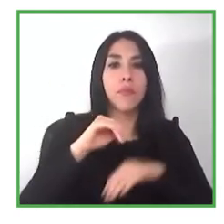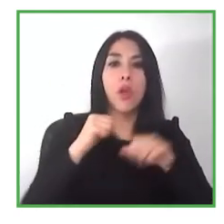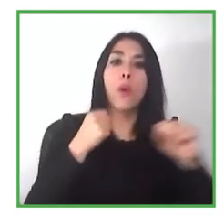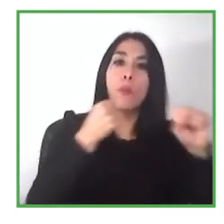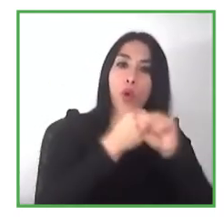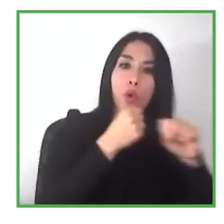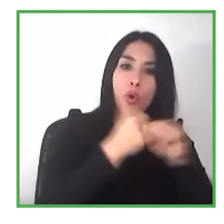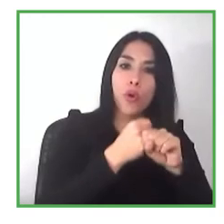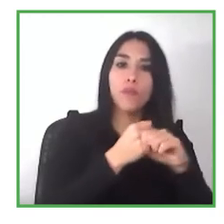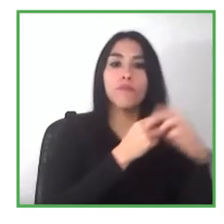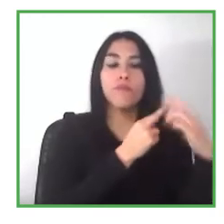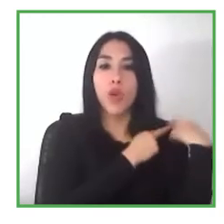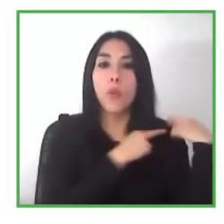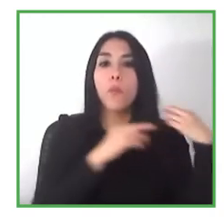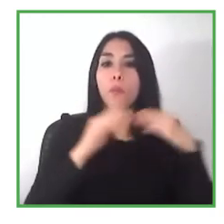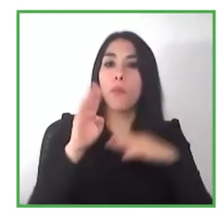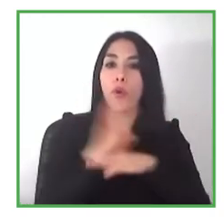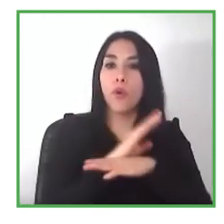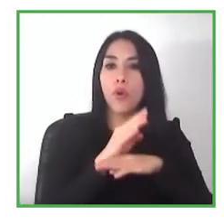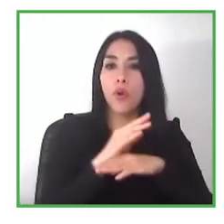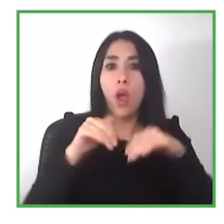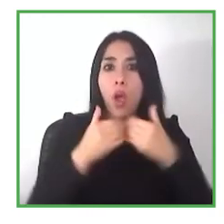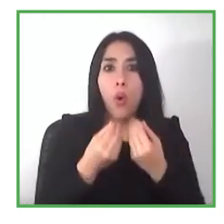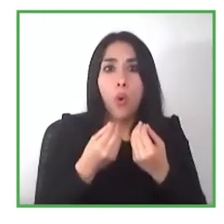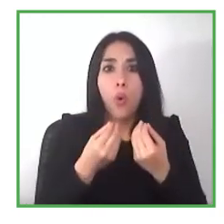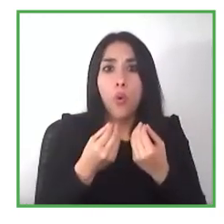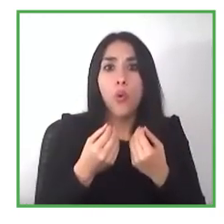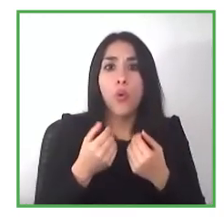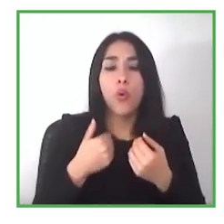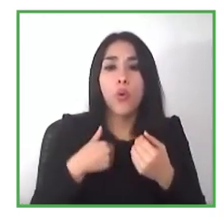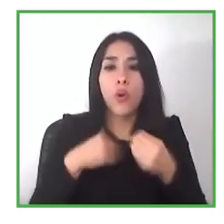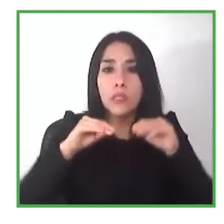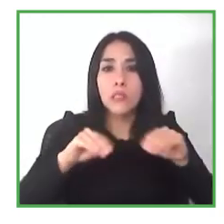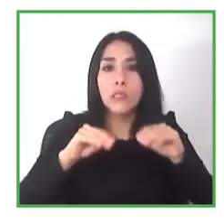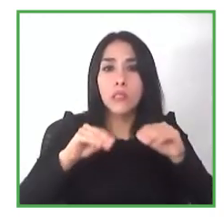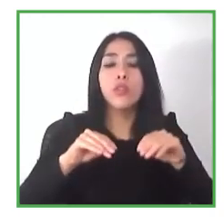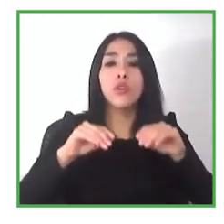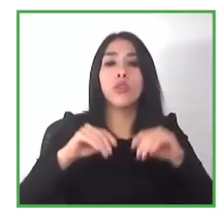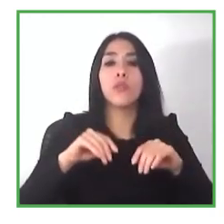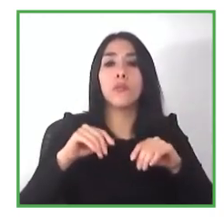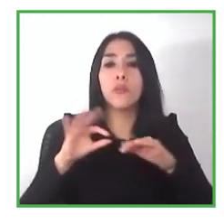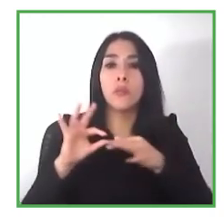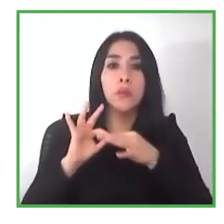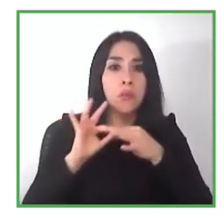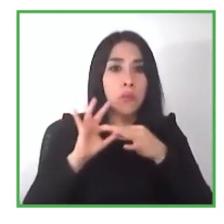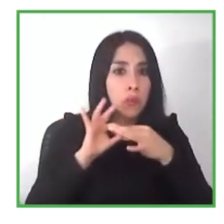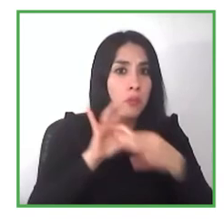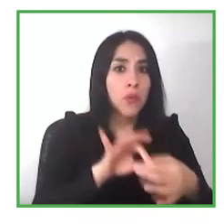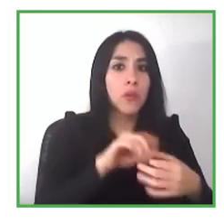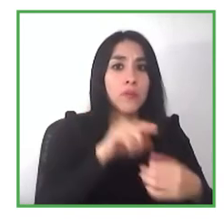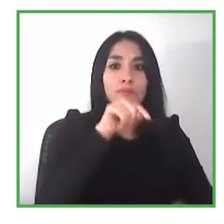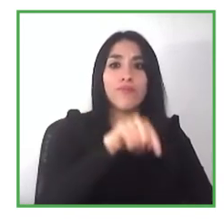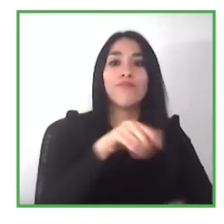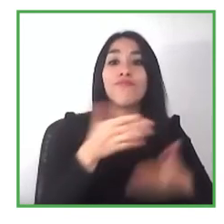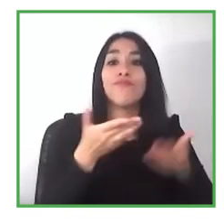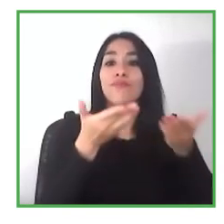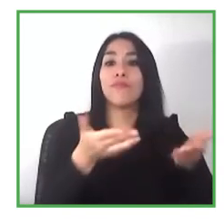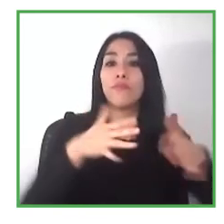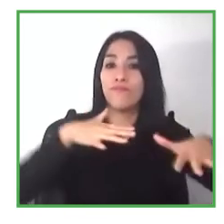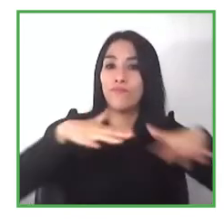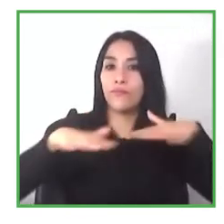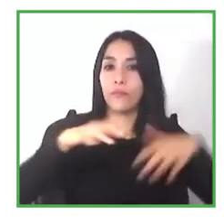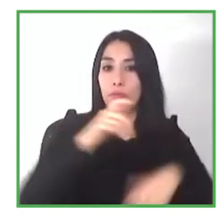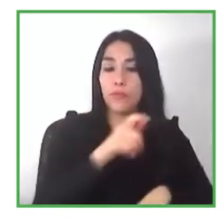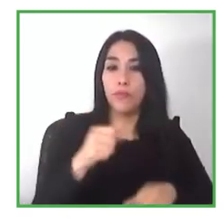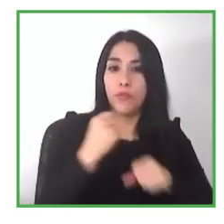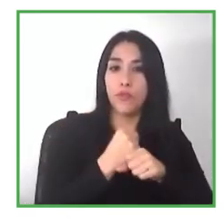service to the employer and and you don't just let them feel like they're on their own they tend to embrace the opportunity a